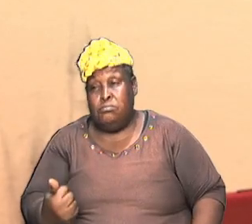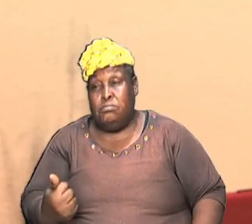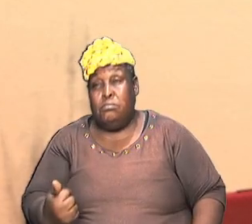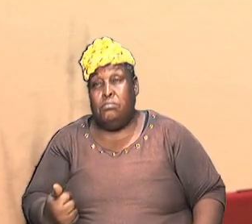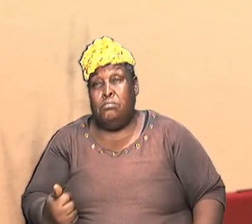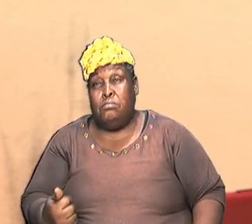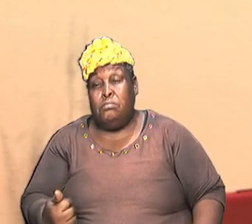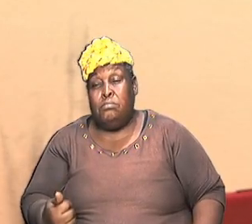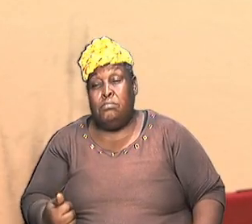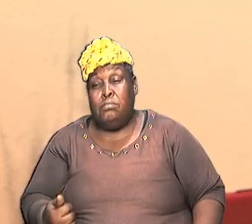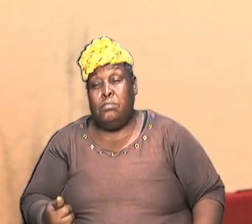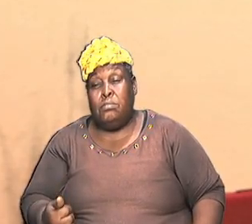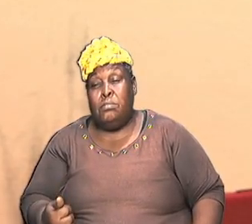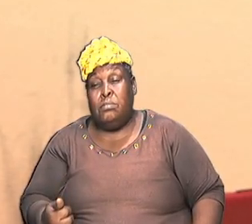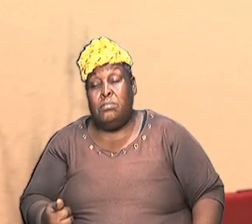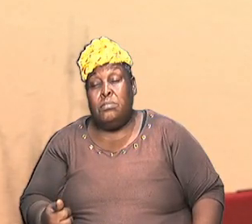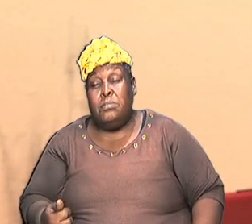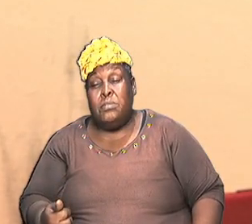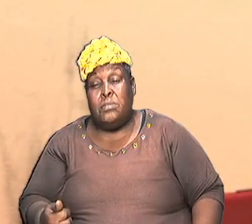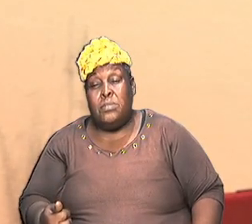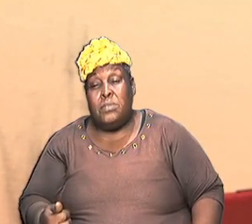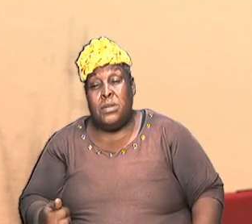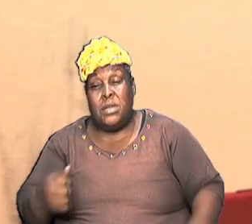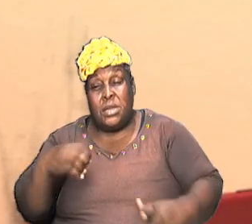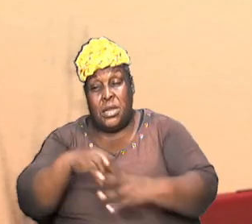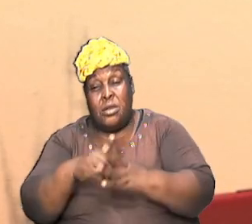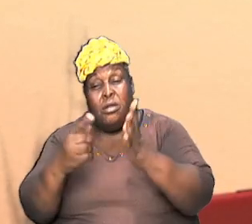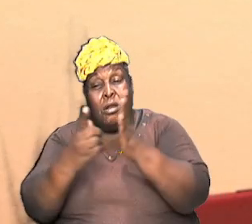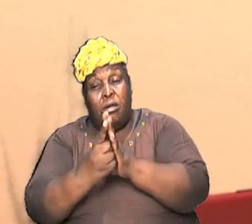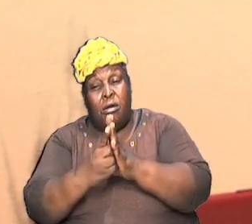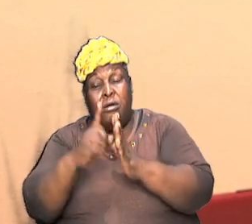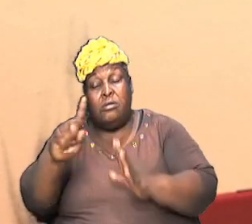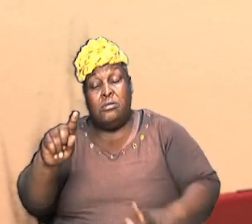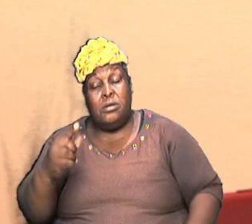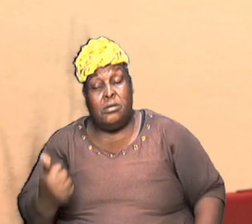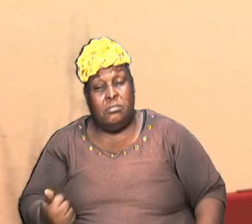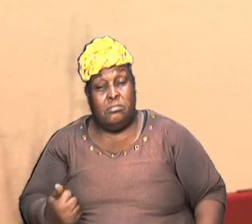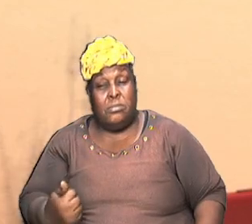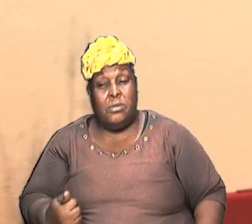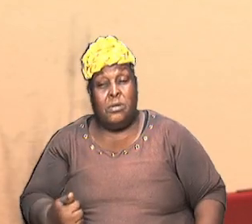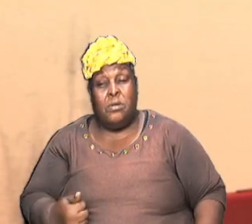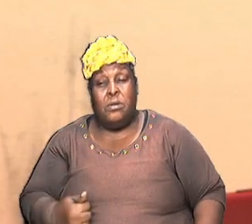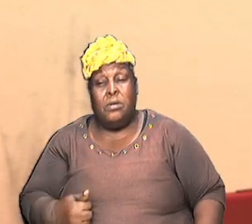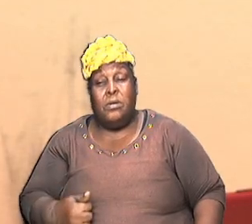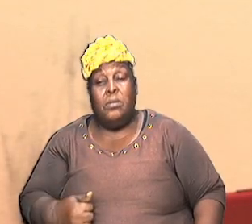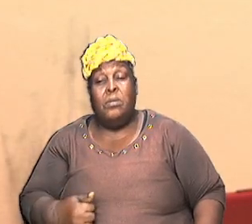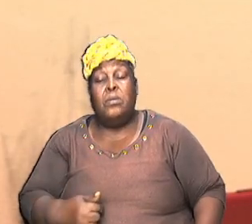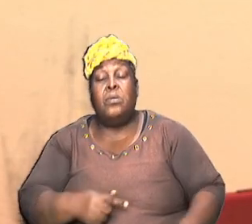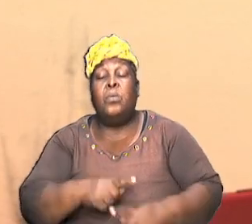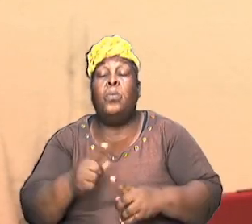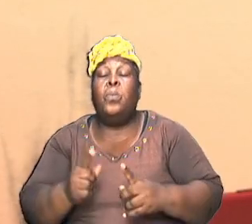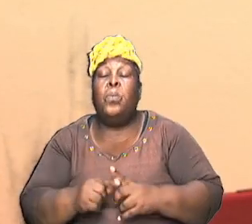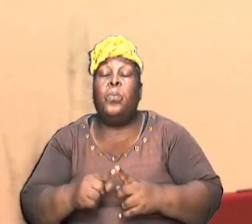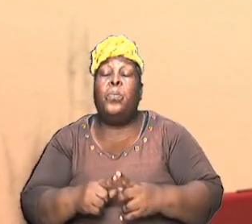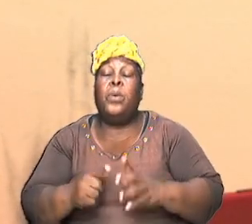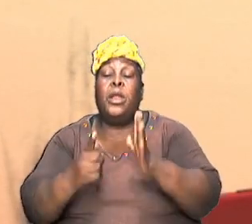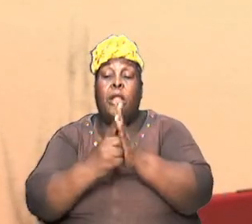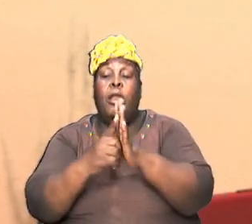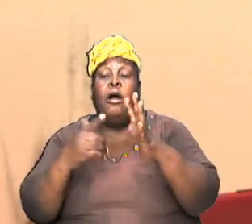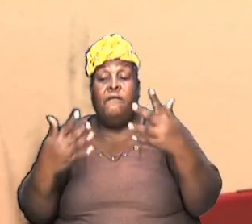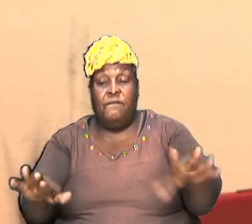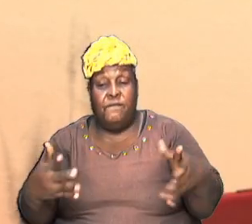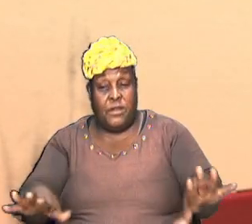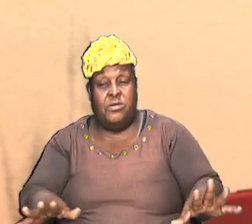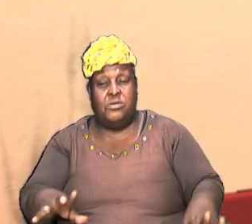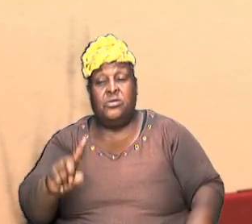there is still tithing in the same way that before the law there was the high priest during the law there is the high priest